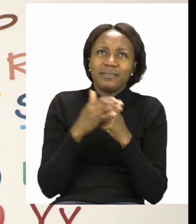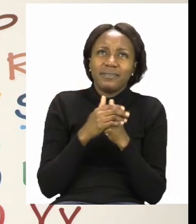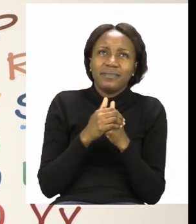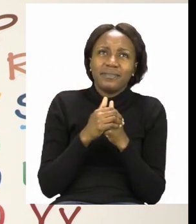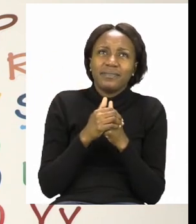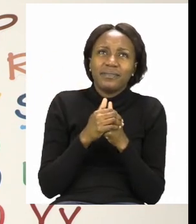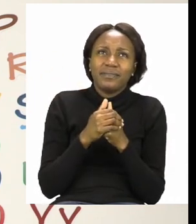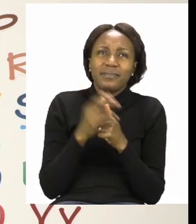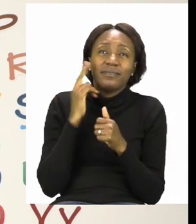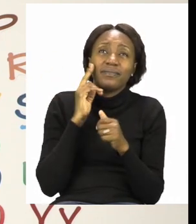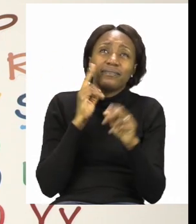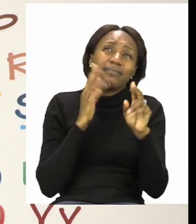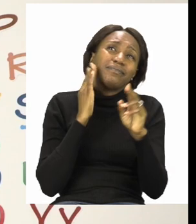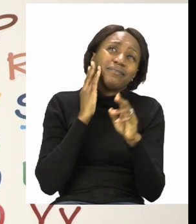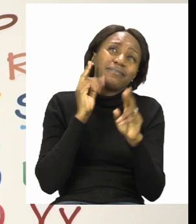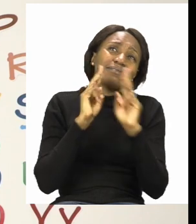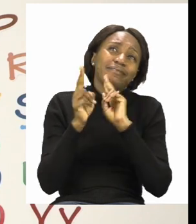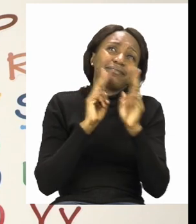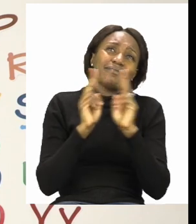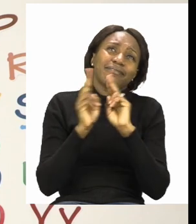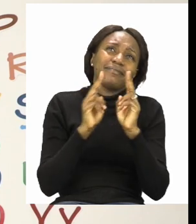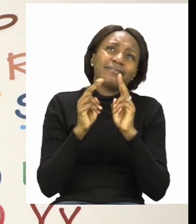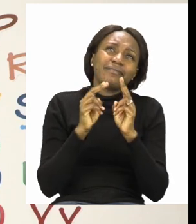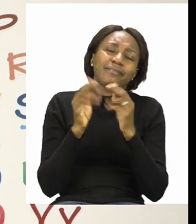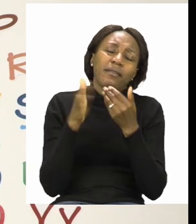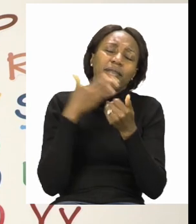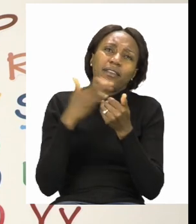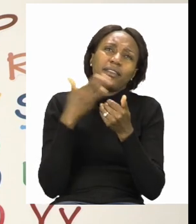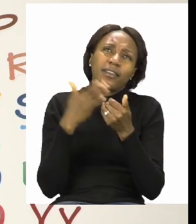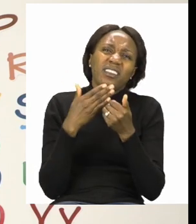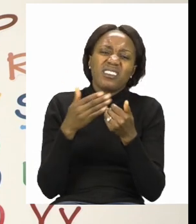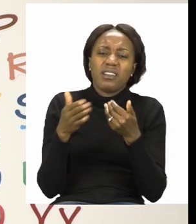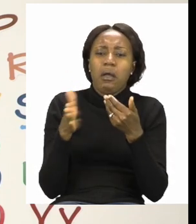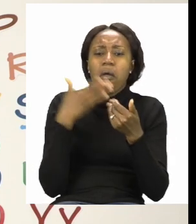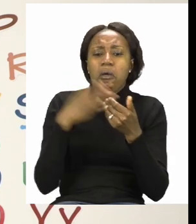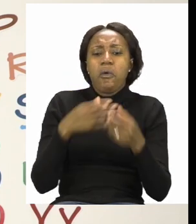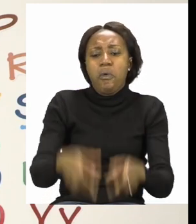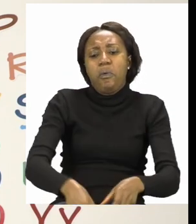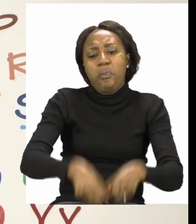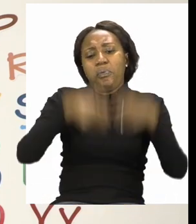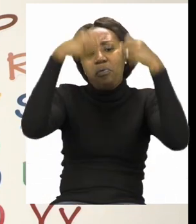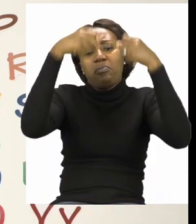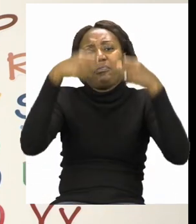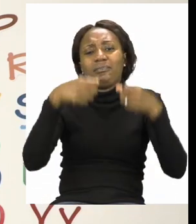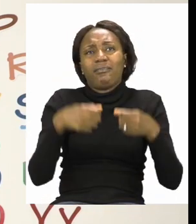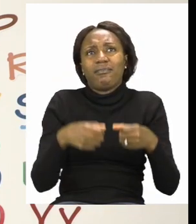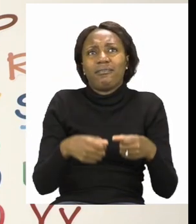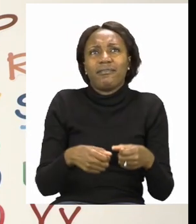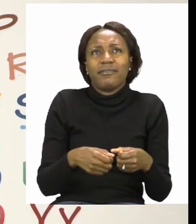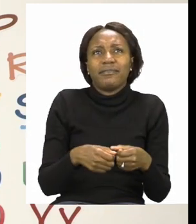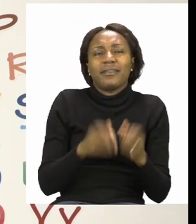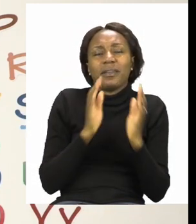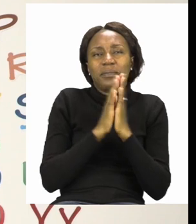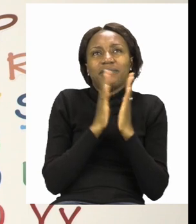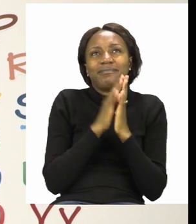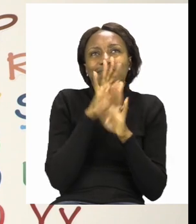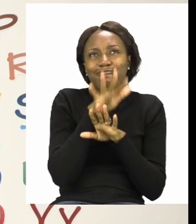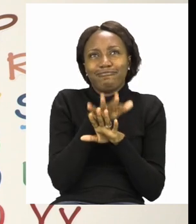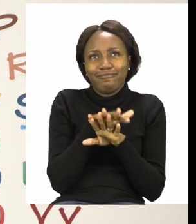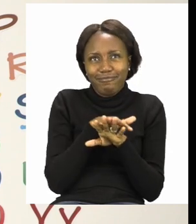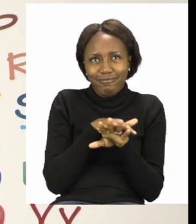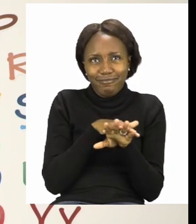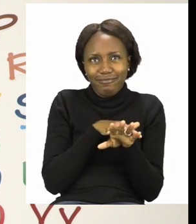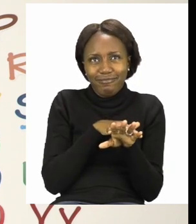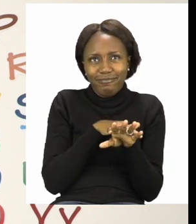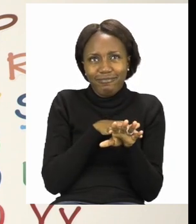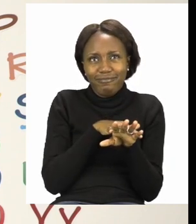talking about the lightest, they're talking about the one that is easiest to lift up. Take your time with this one. Don't forget